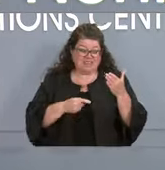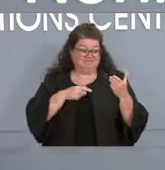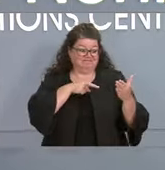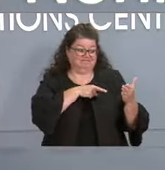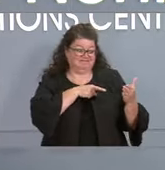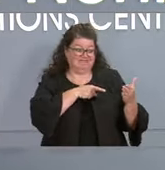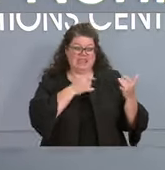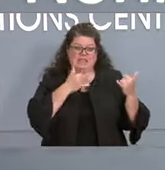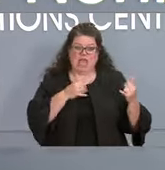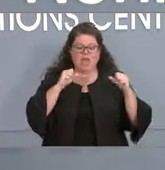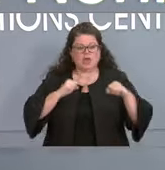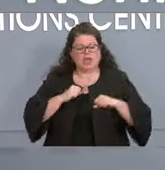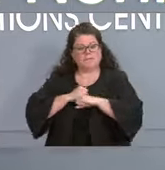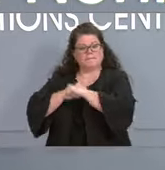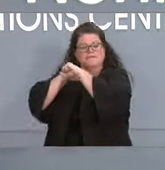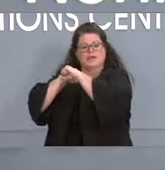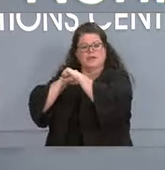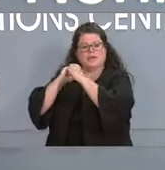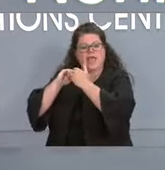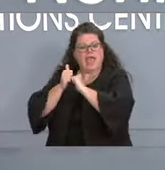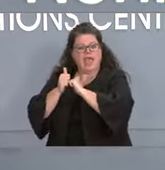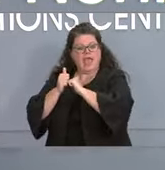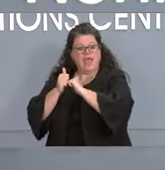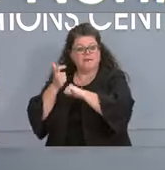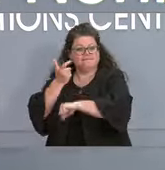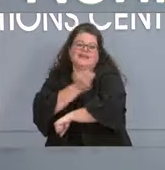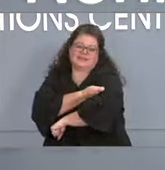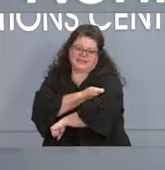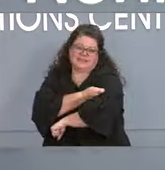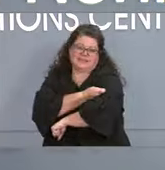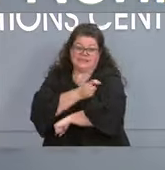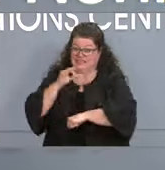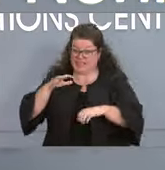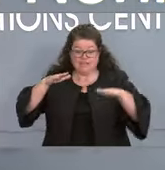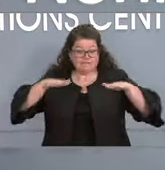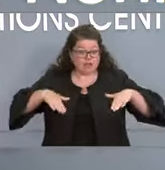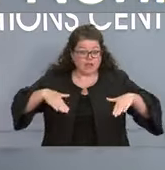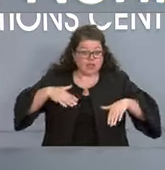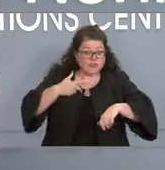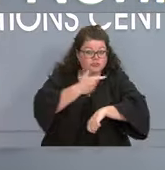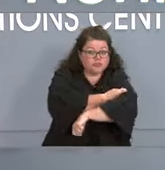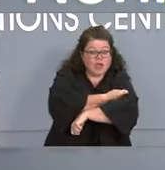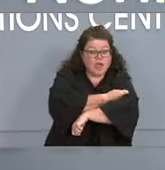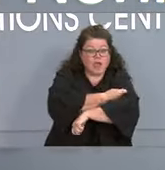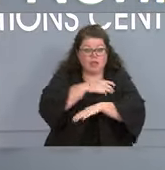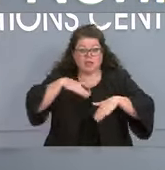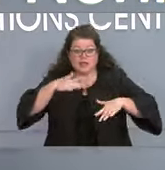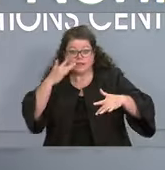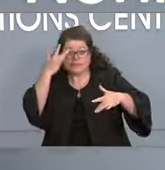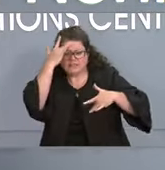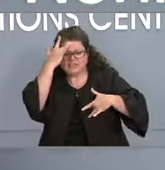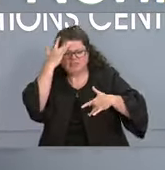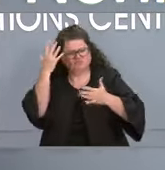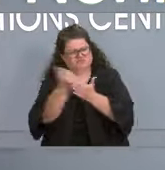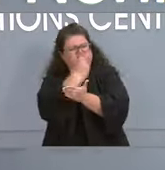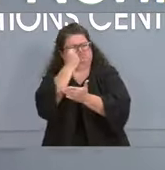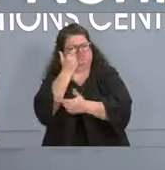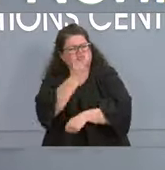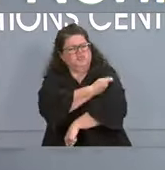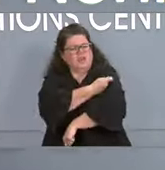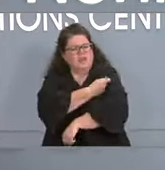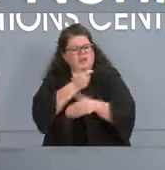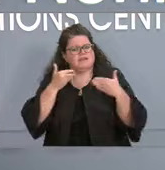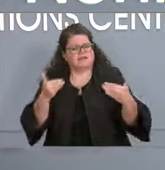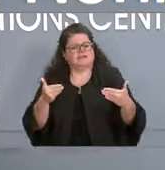-giving vaccines. If you hadn't gotten a shot and you're not yet sick, it's not too late. And if you have